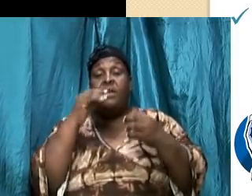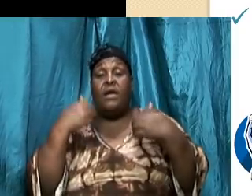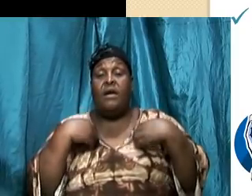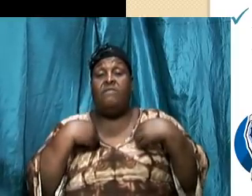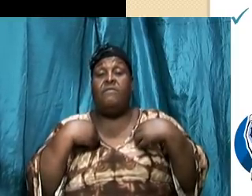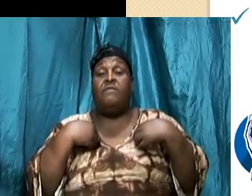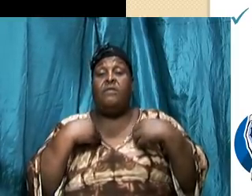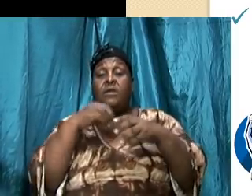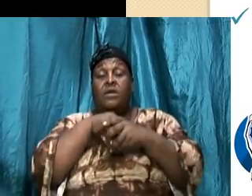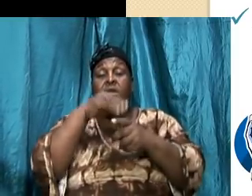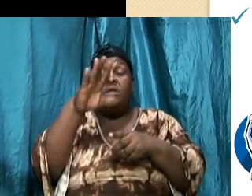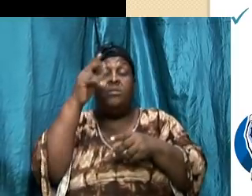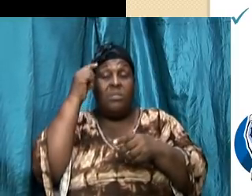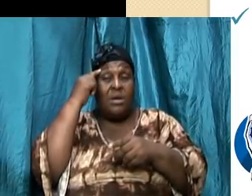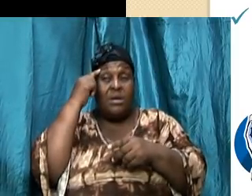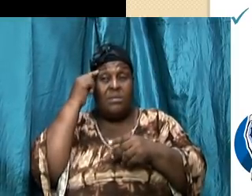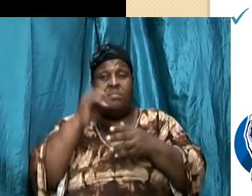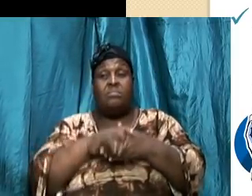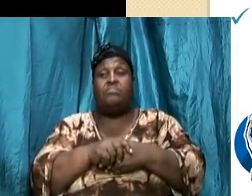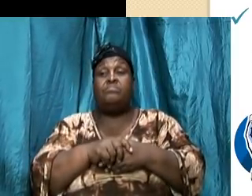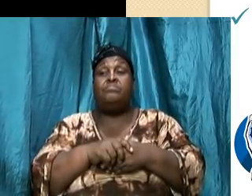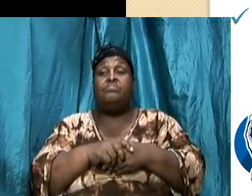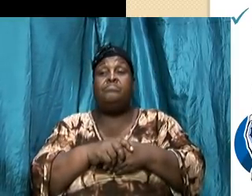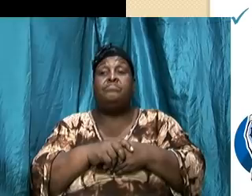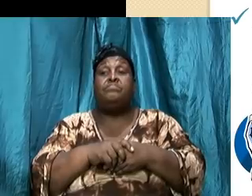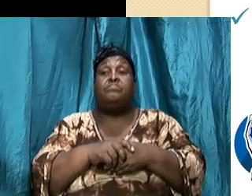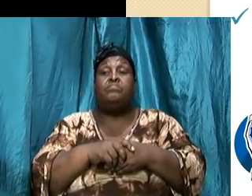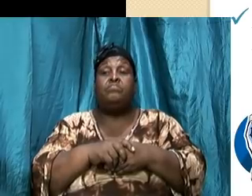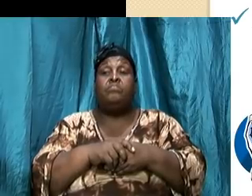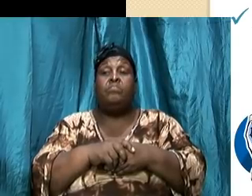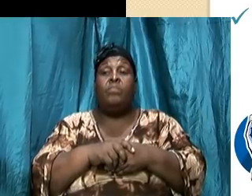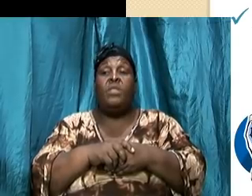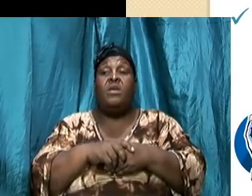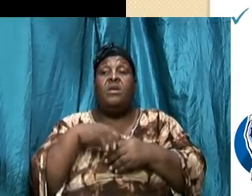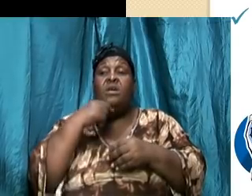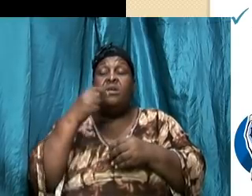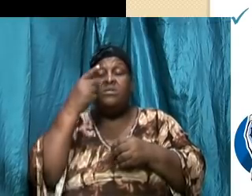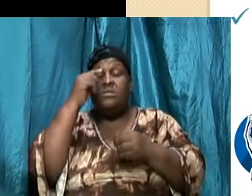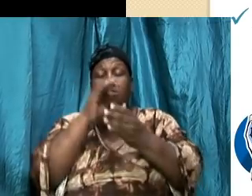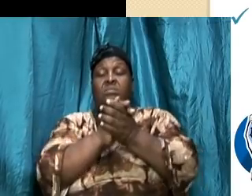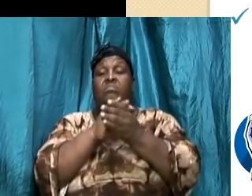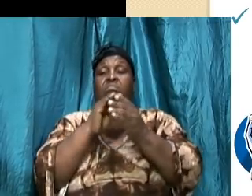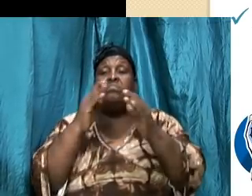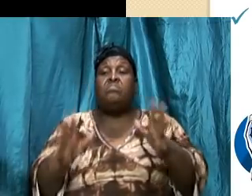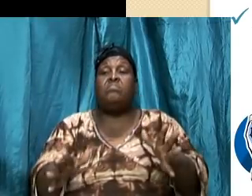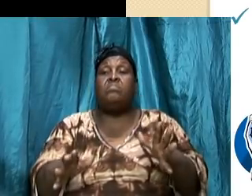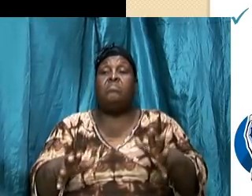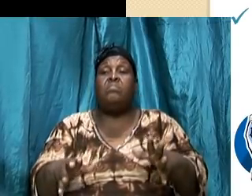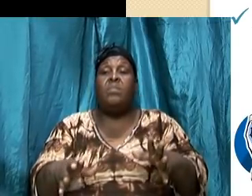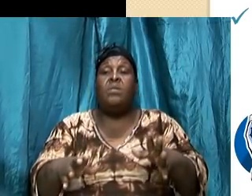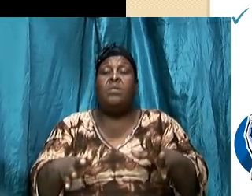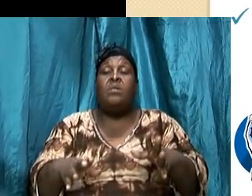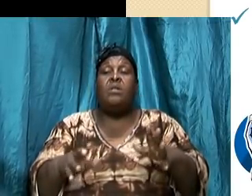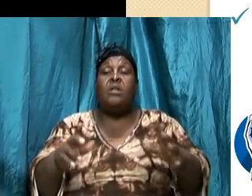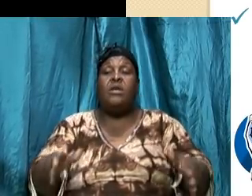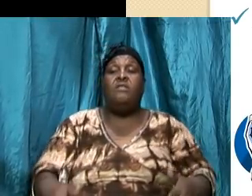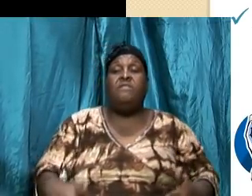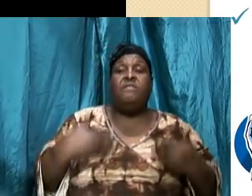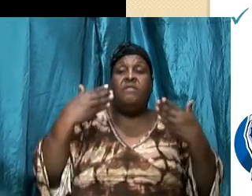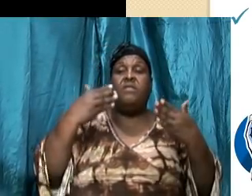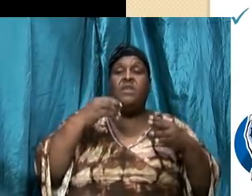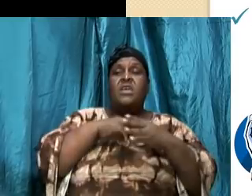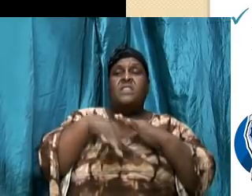now in Ephesians chapter 4 17 18 says the unbeliever talking about the unbelievers walk in the